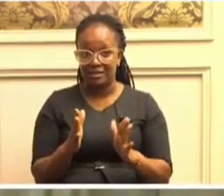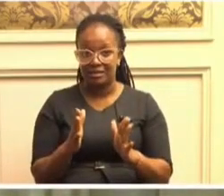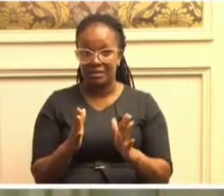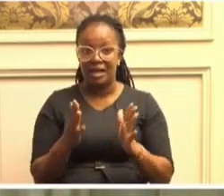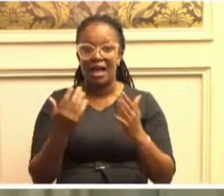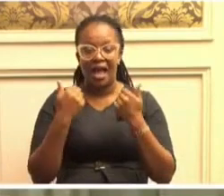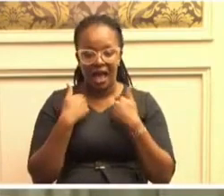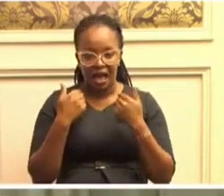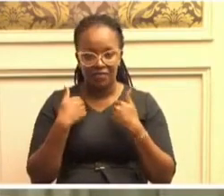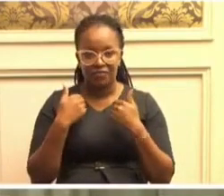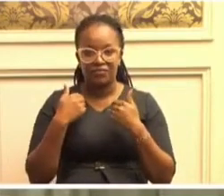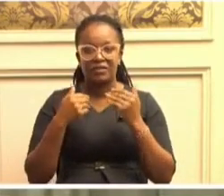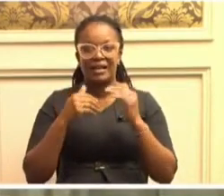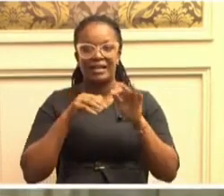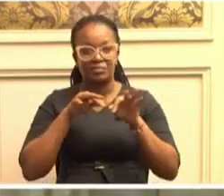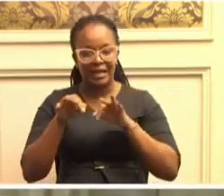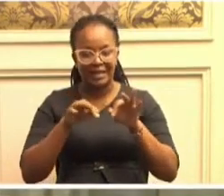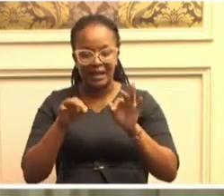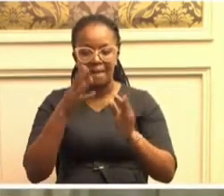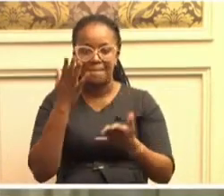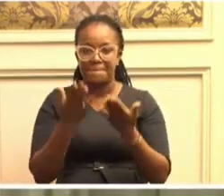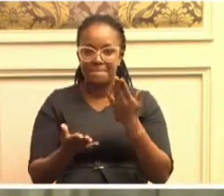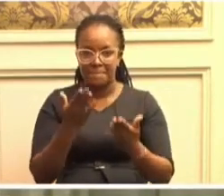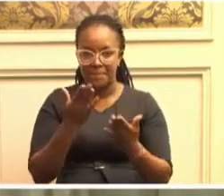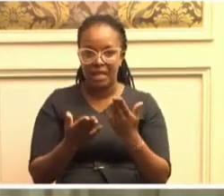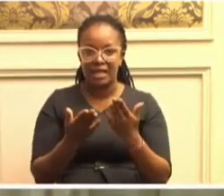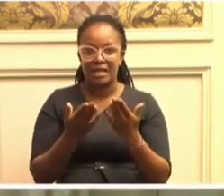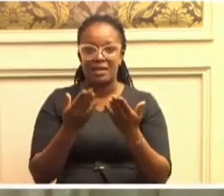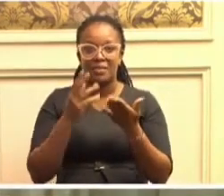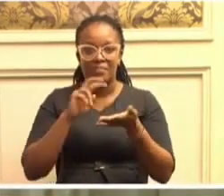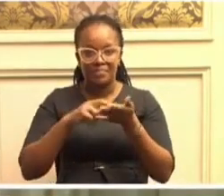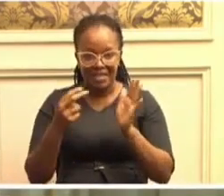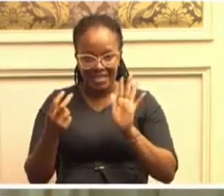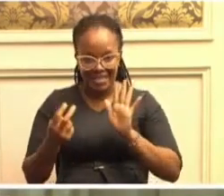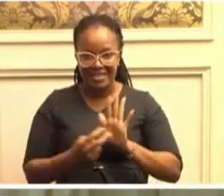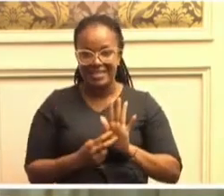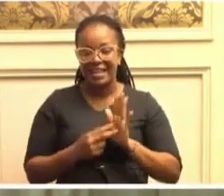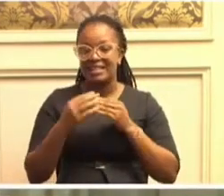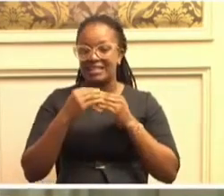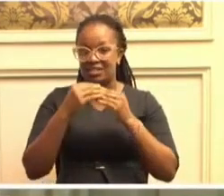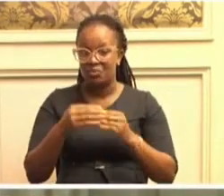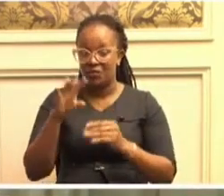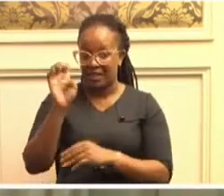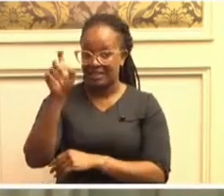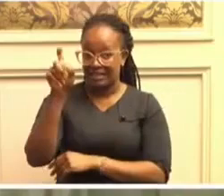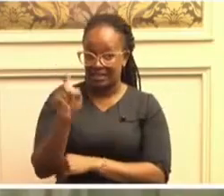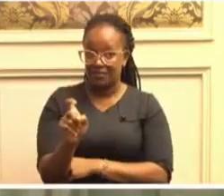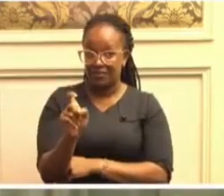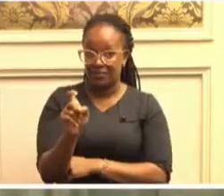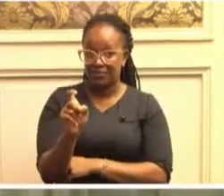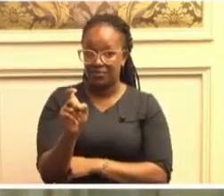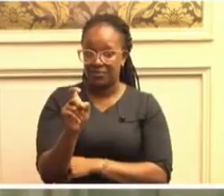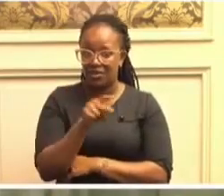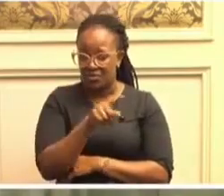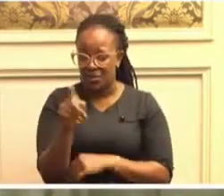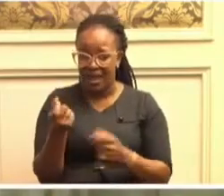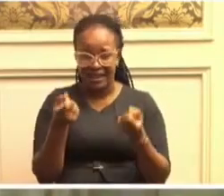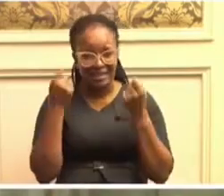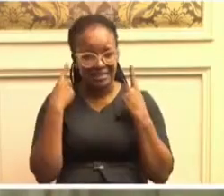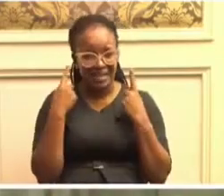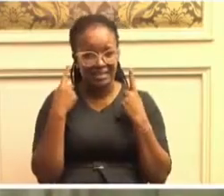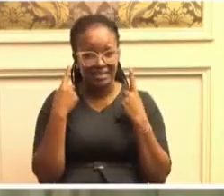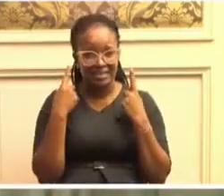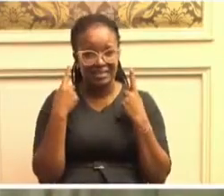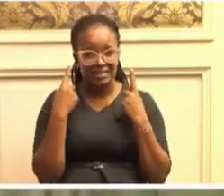referring, means simply the sovereignty of the executive. Do you relate with this